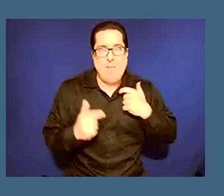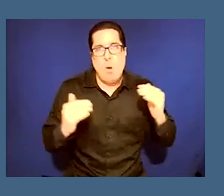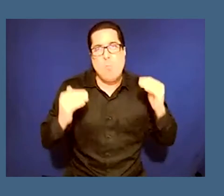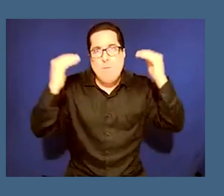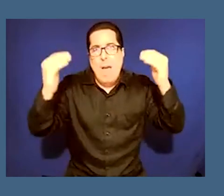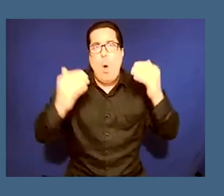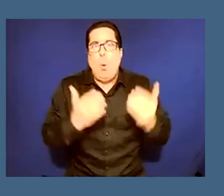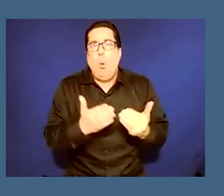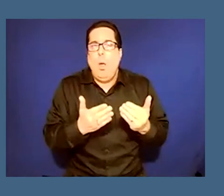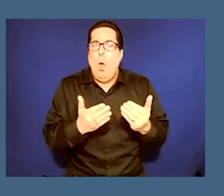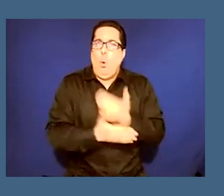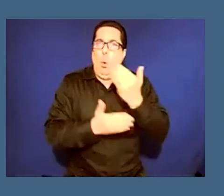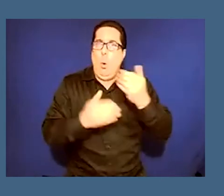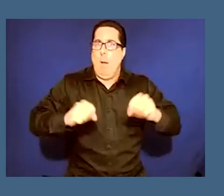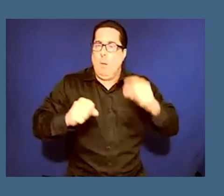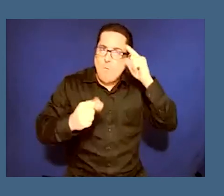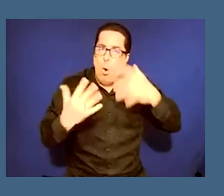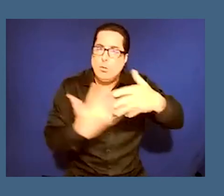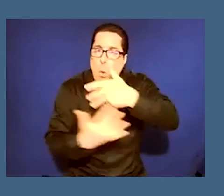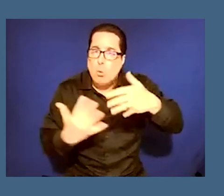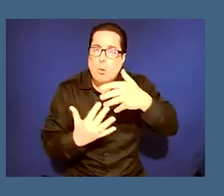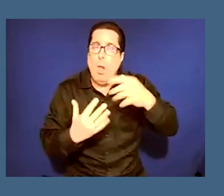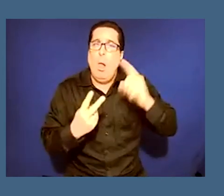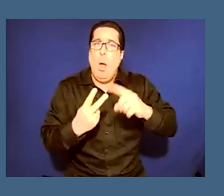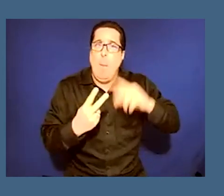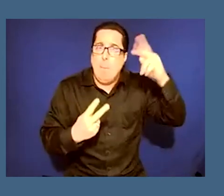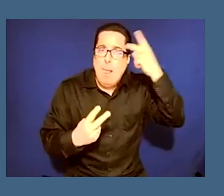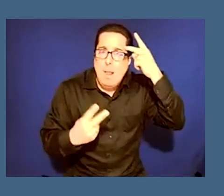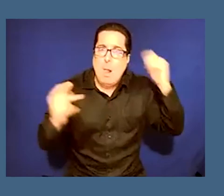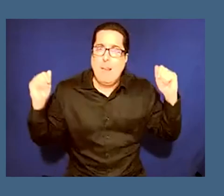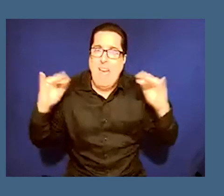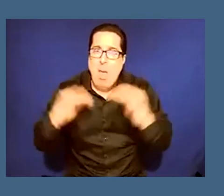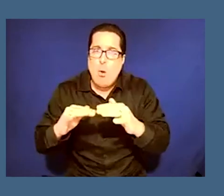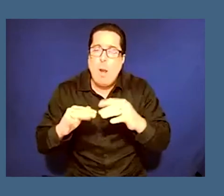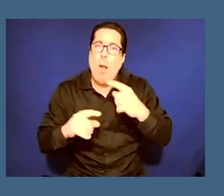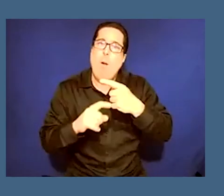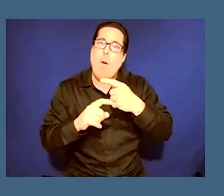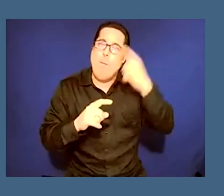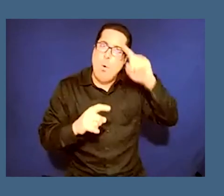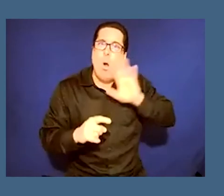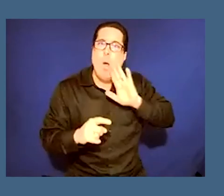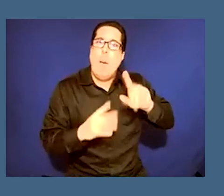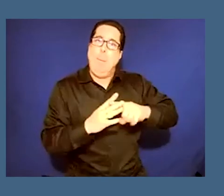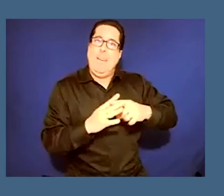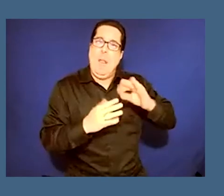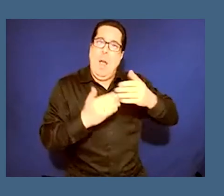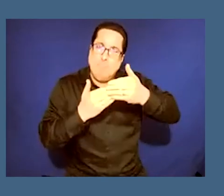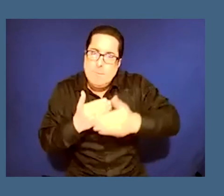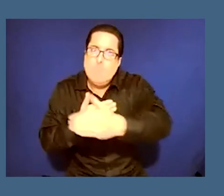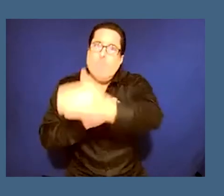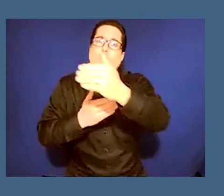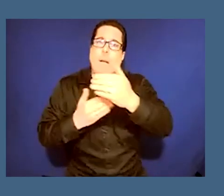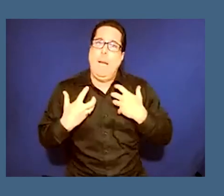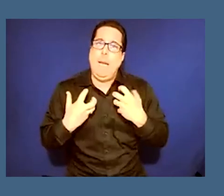for social political gathering uh for the beginnings of some form of healing uh again that can